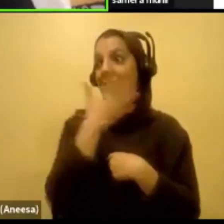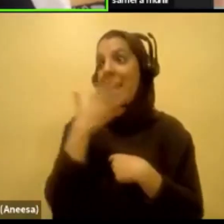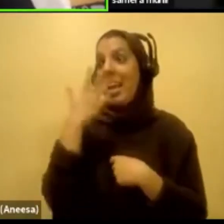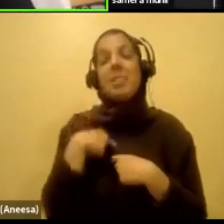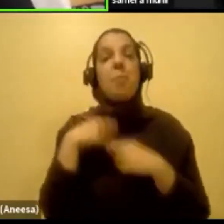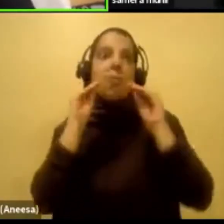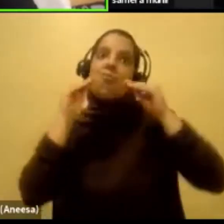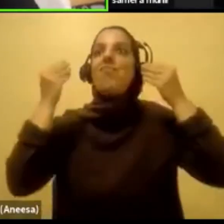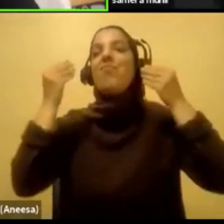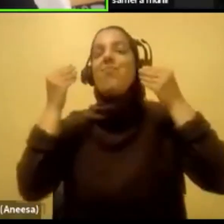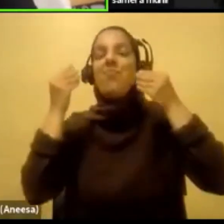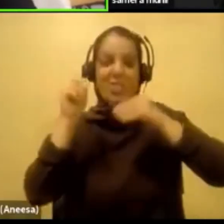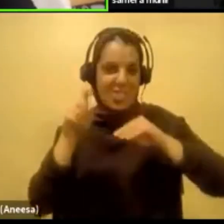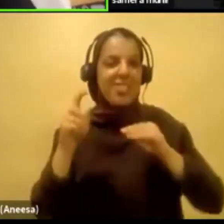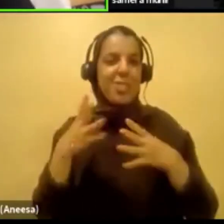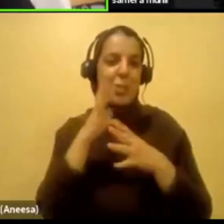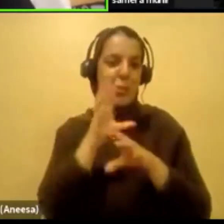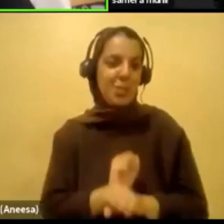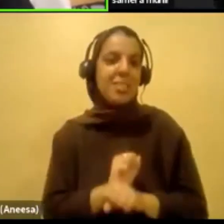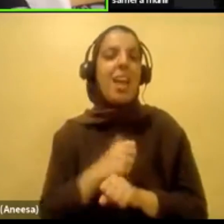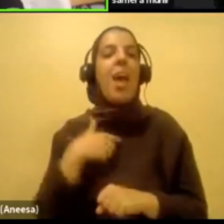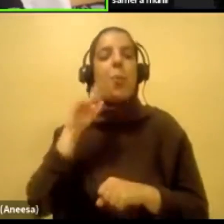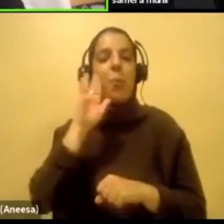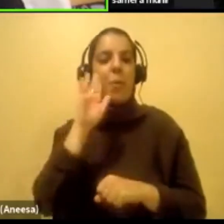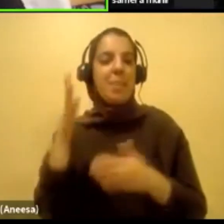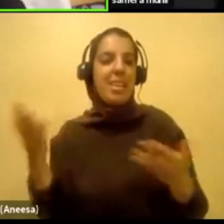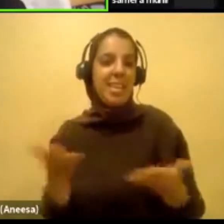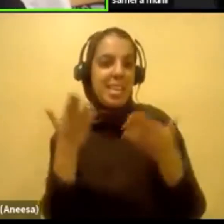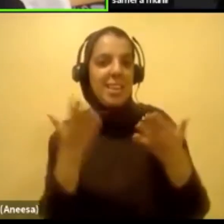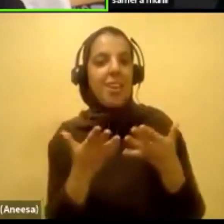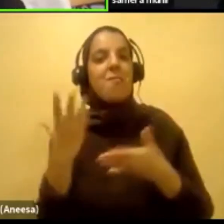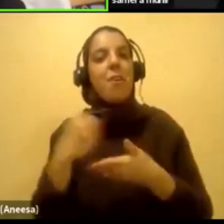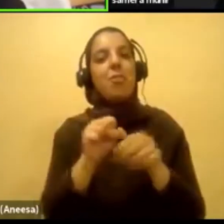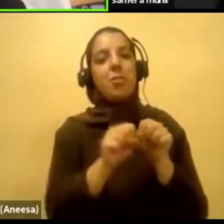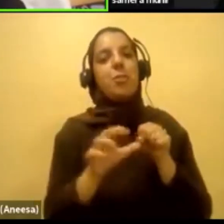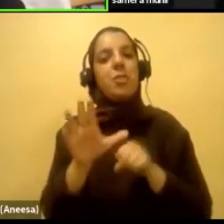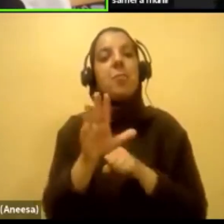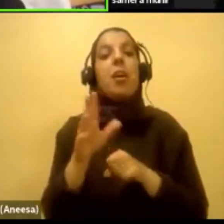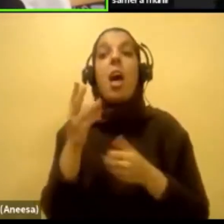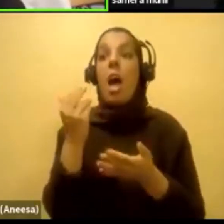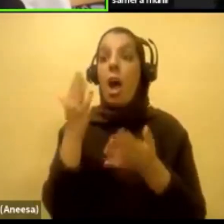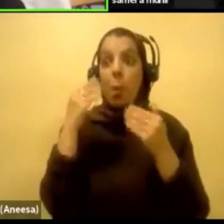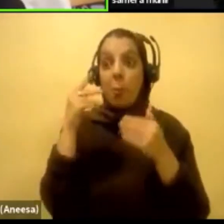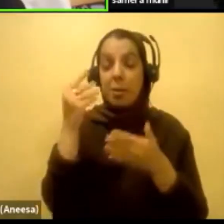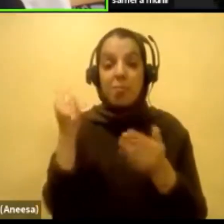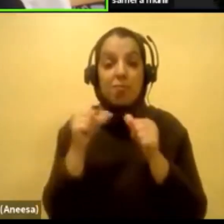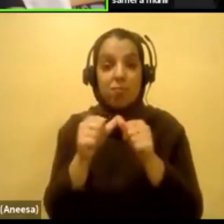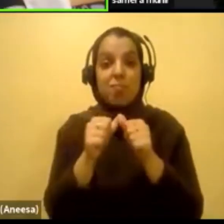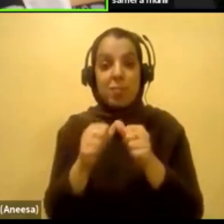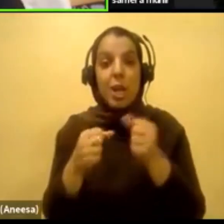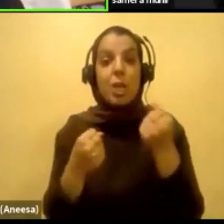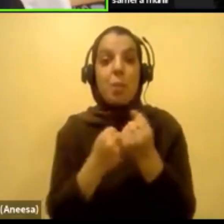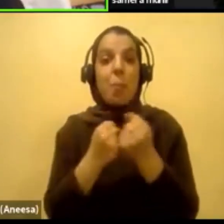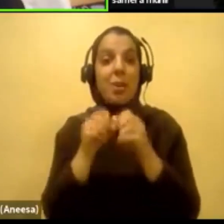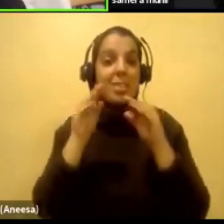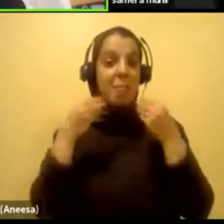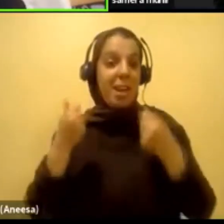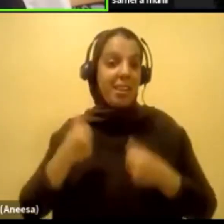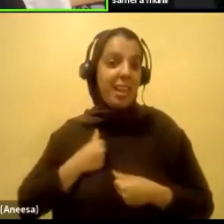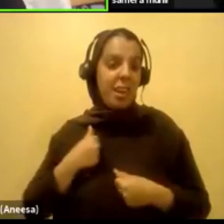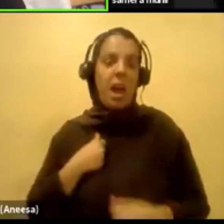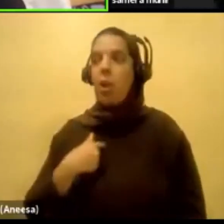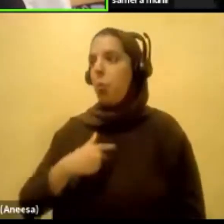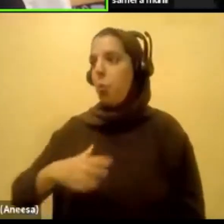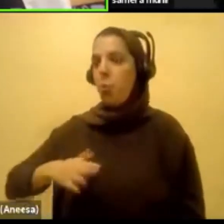be here helping out doing tons of cool stuff on social media. I hope they will continue to support Smile Canada as well. You know, growing up, I wish I had a Smile